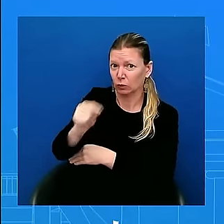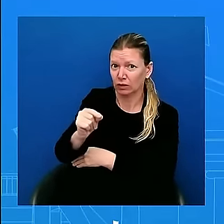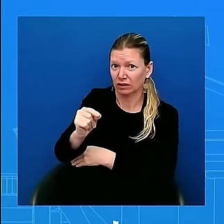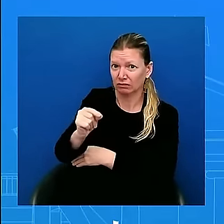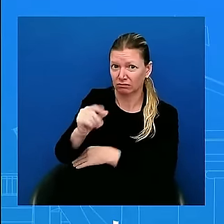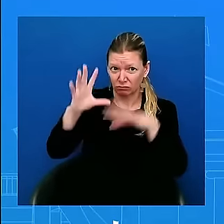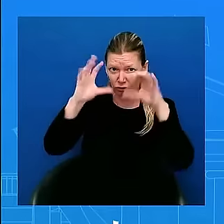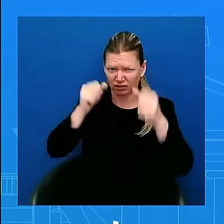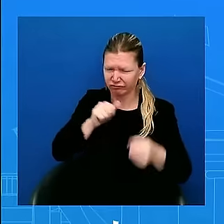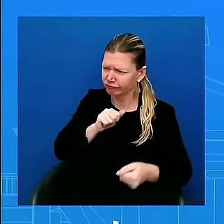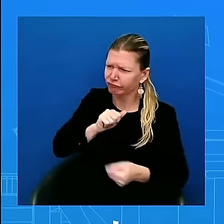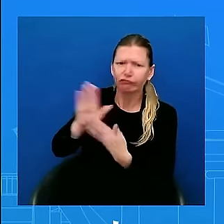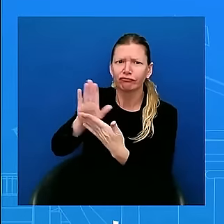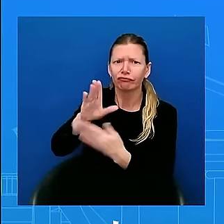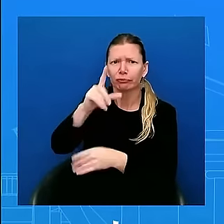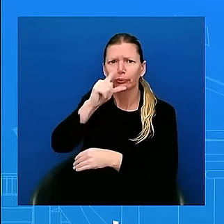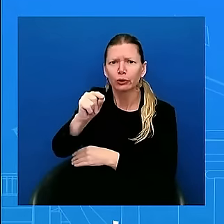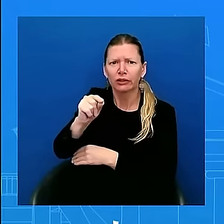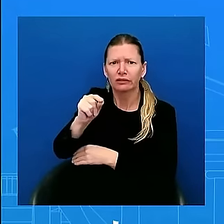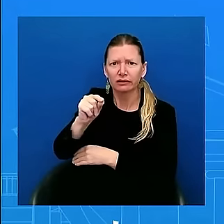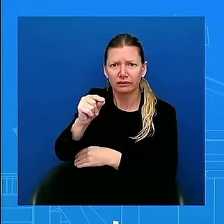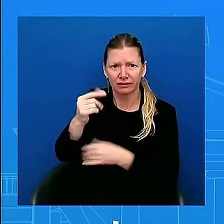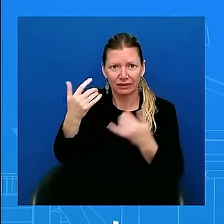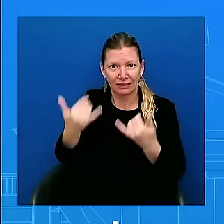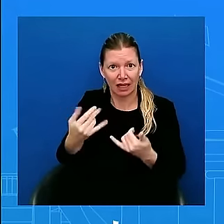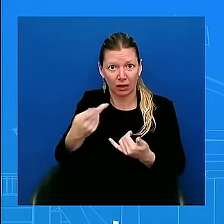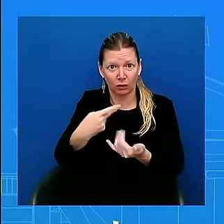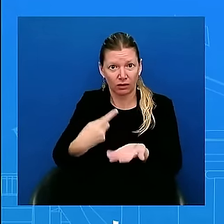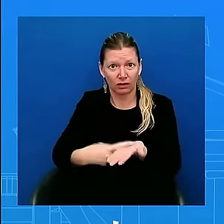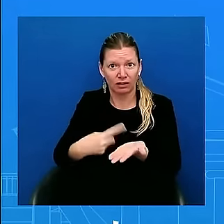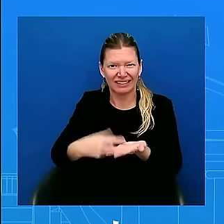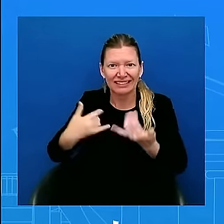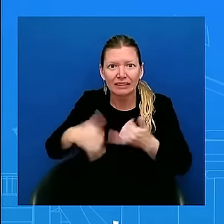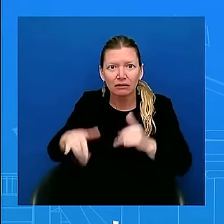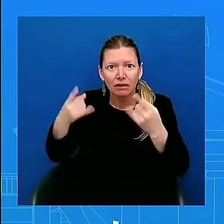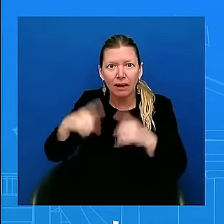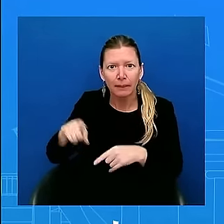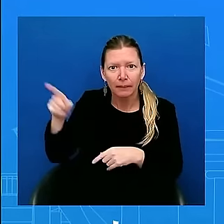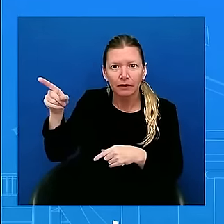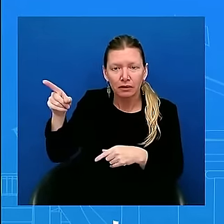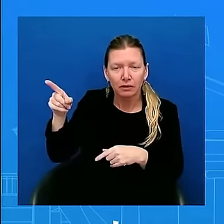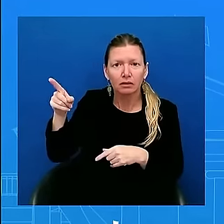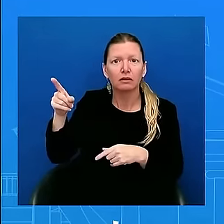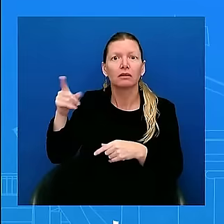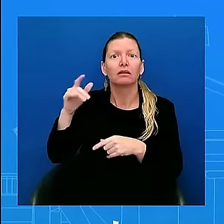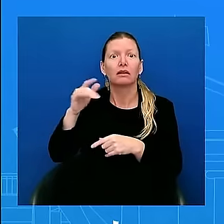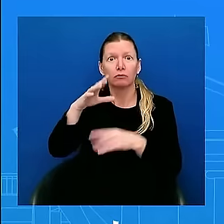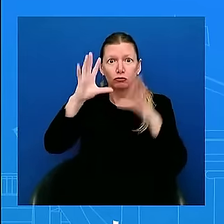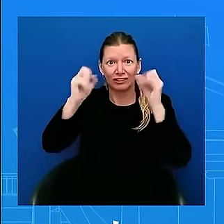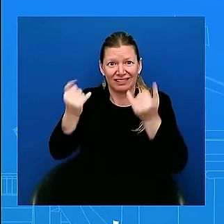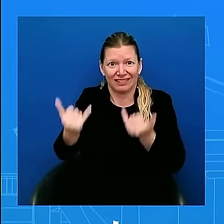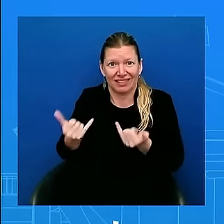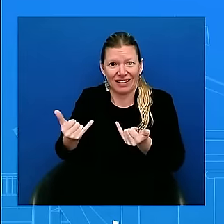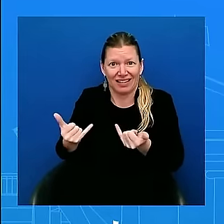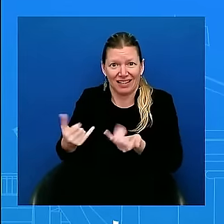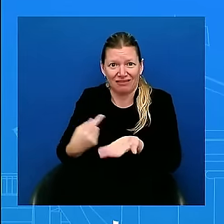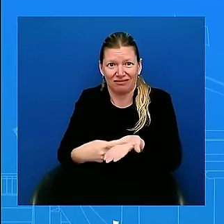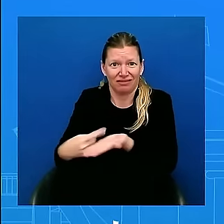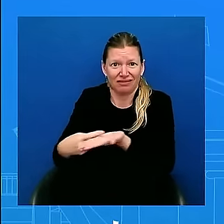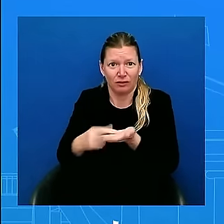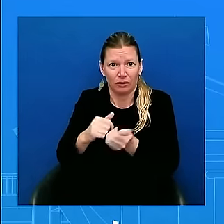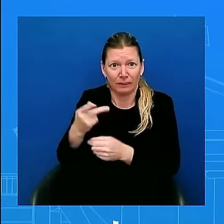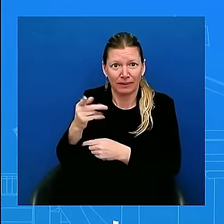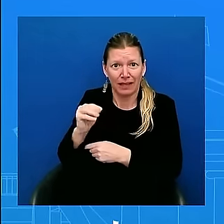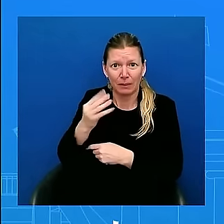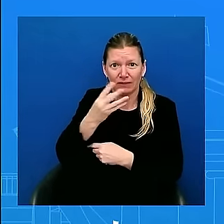conversation meeting with the with the prime minister of Israel. So who by the way the prime minister of Israel thanked the president